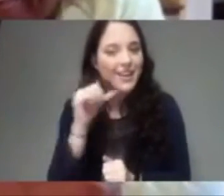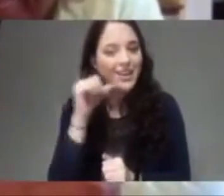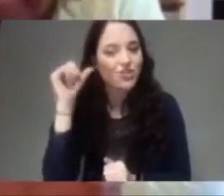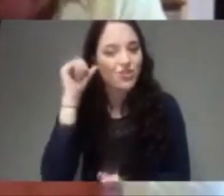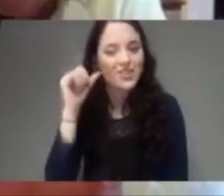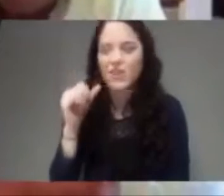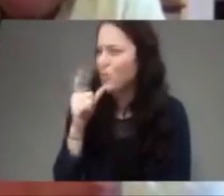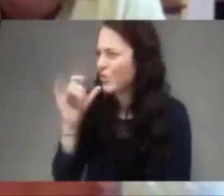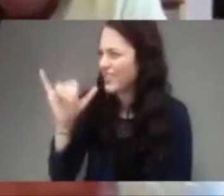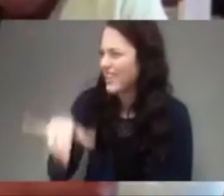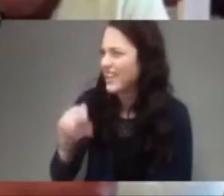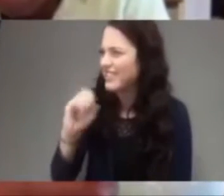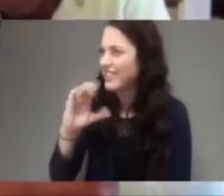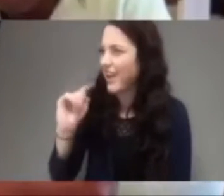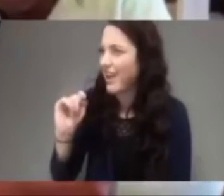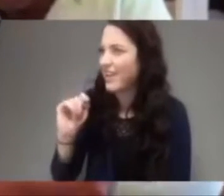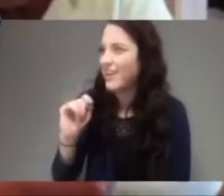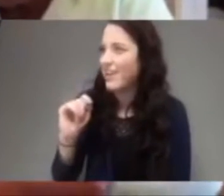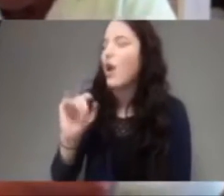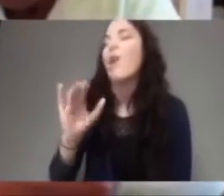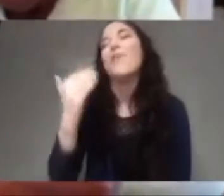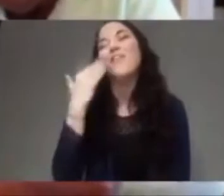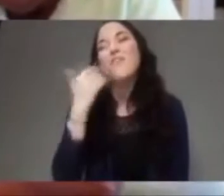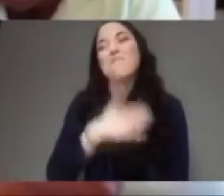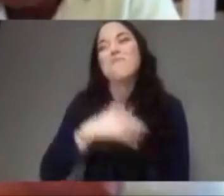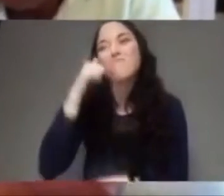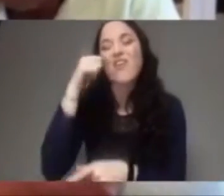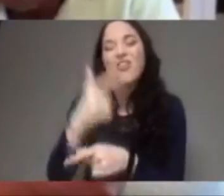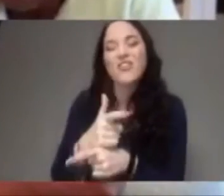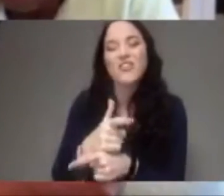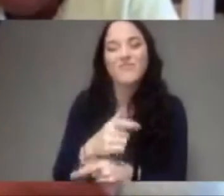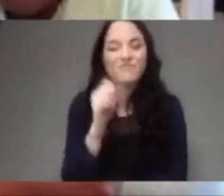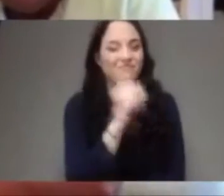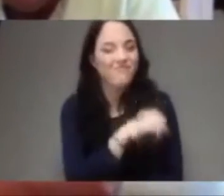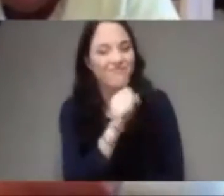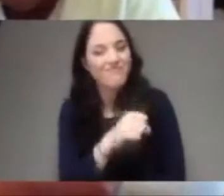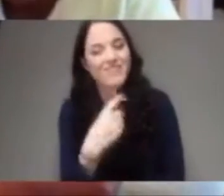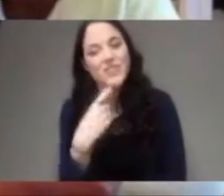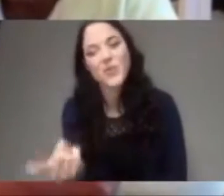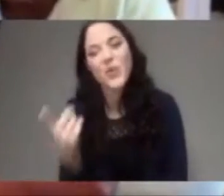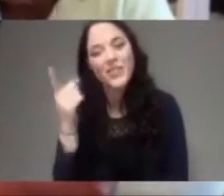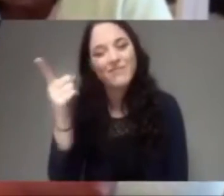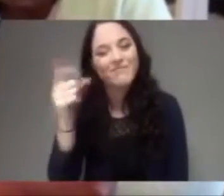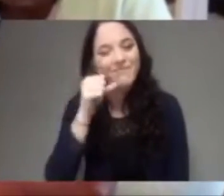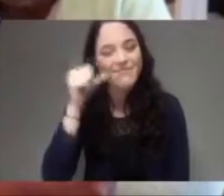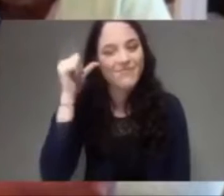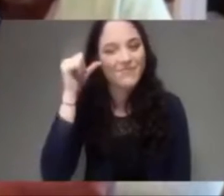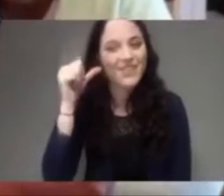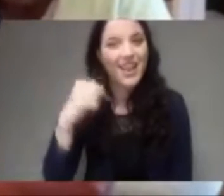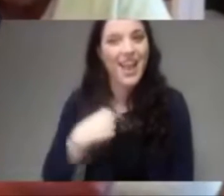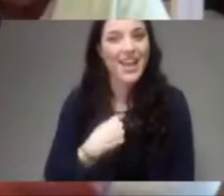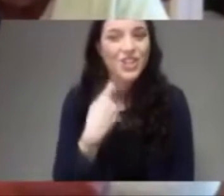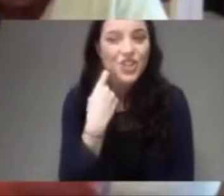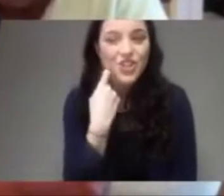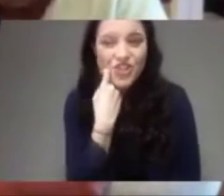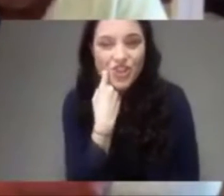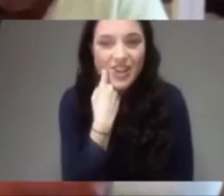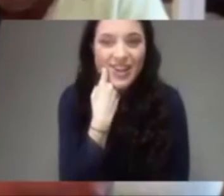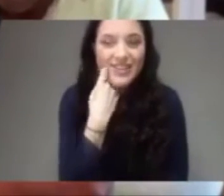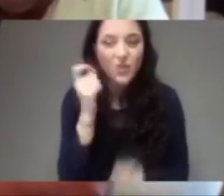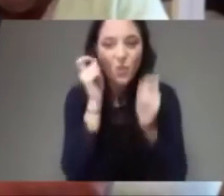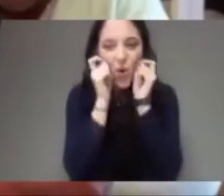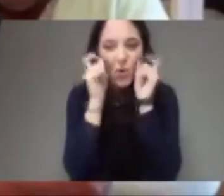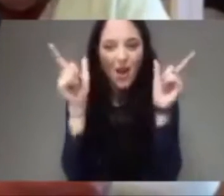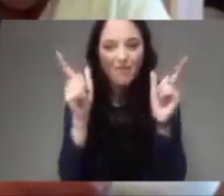I know, my brother. And I told him I had just woken up,